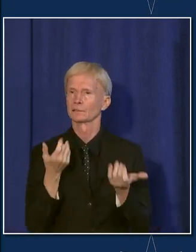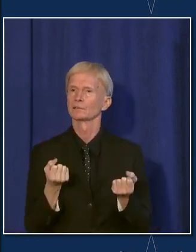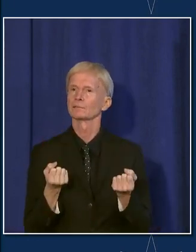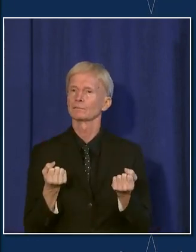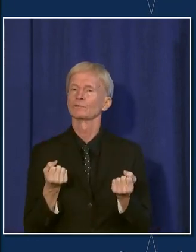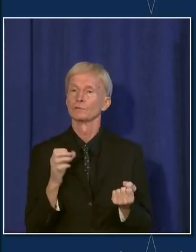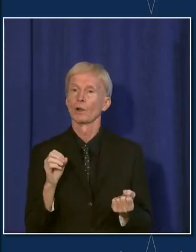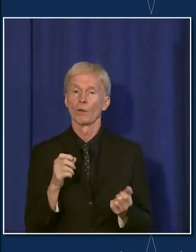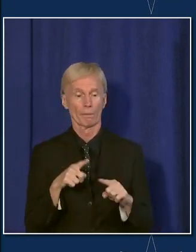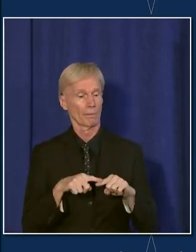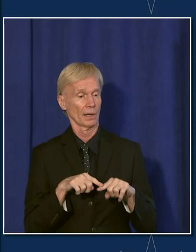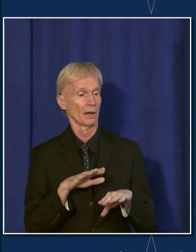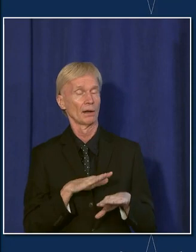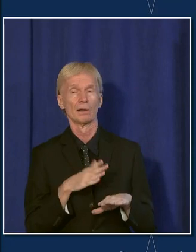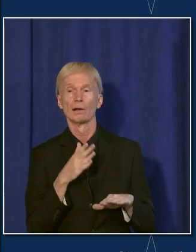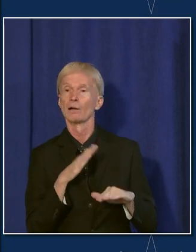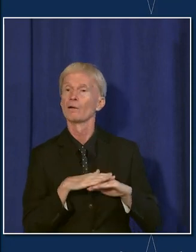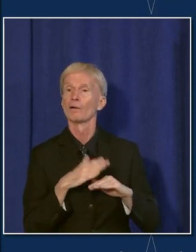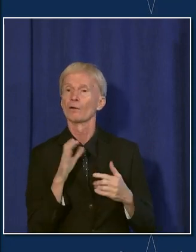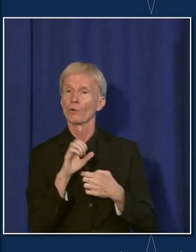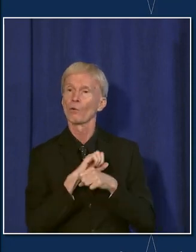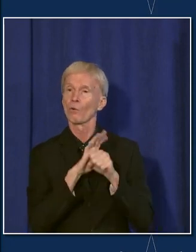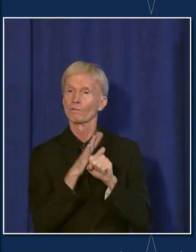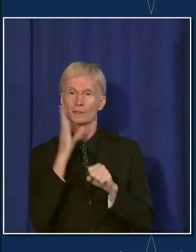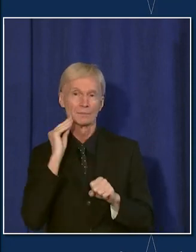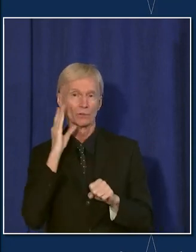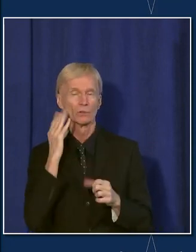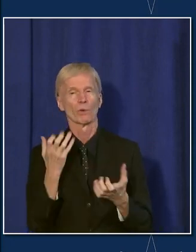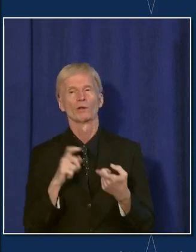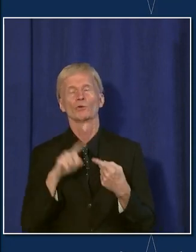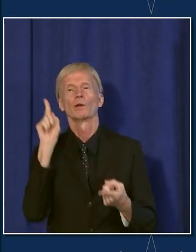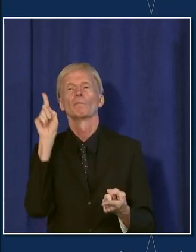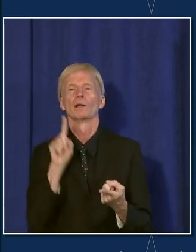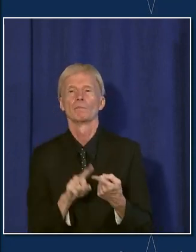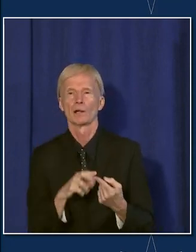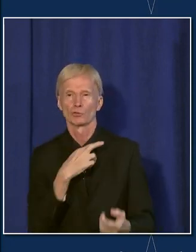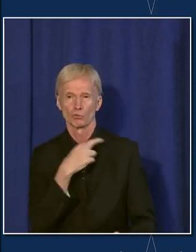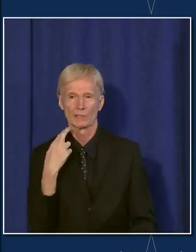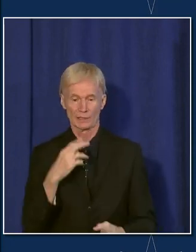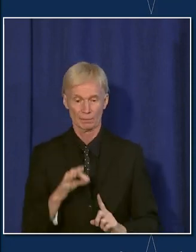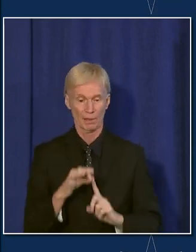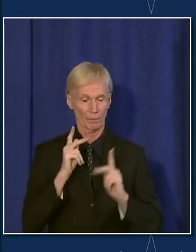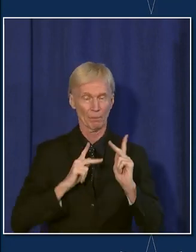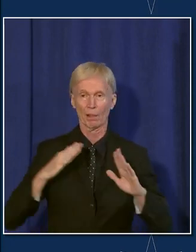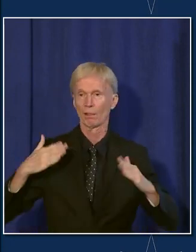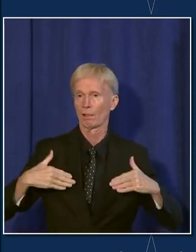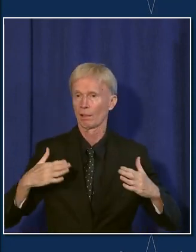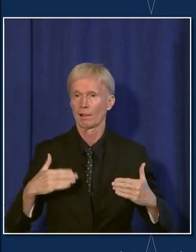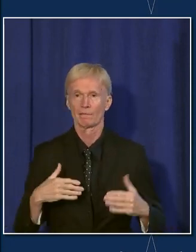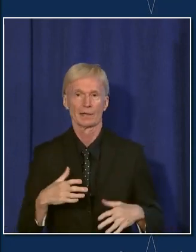what we've learned from COVID to date and wanting to minimize the risk for everybody, including those not yet eligible for vaccination.